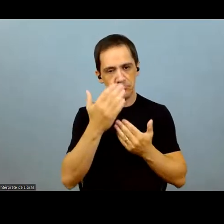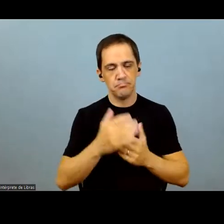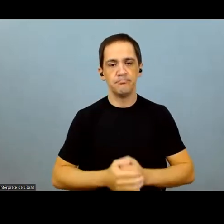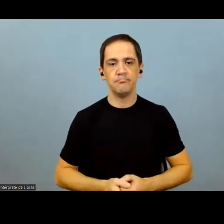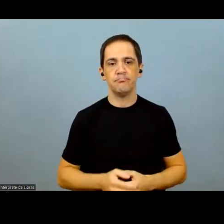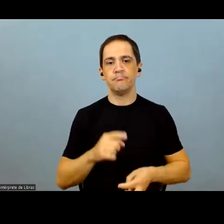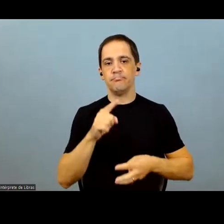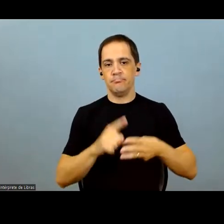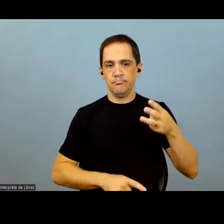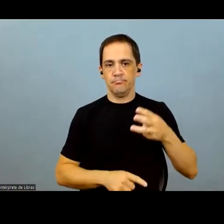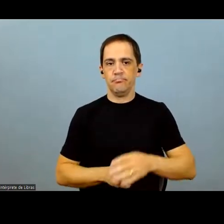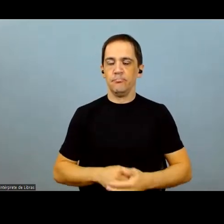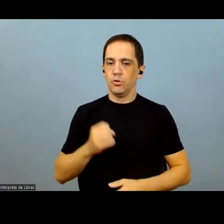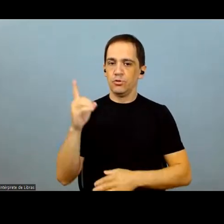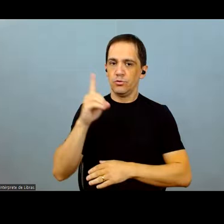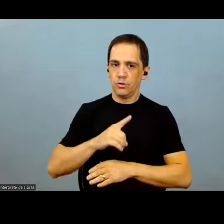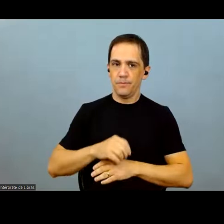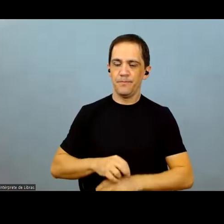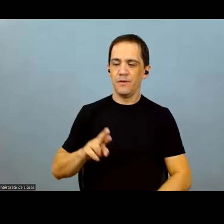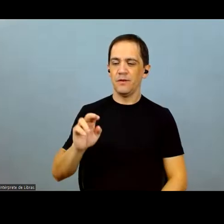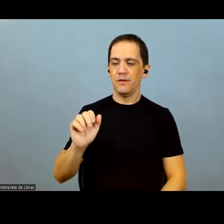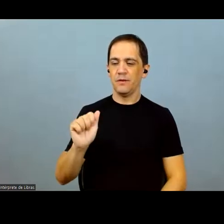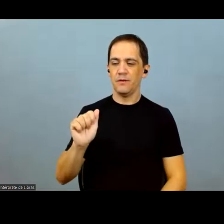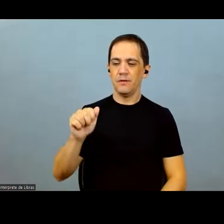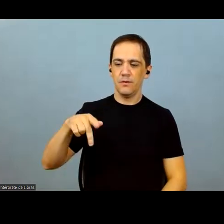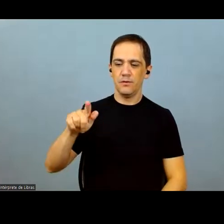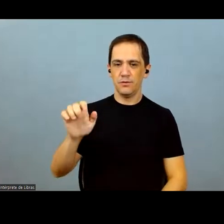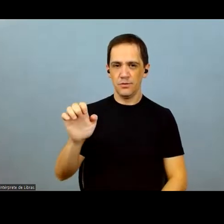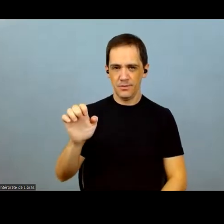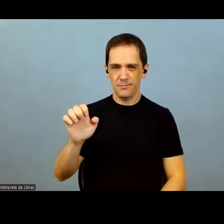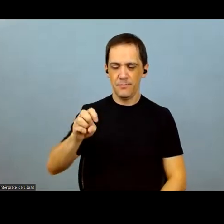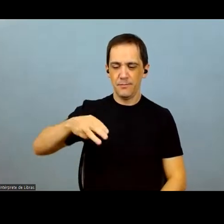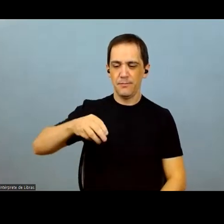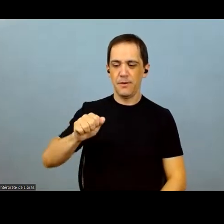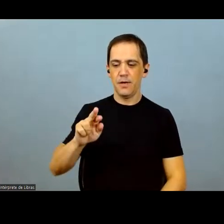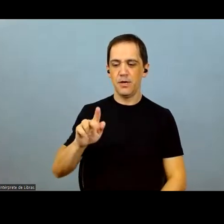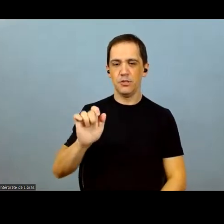Thank you so much, Lucas. Well, this margin range.